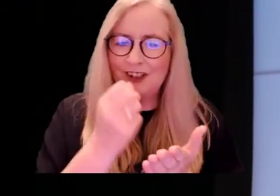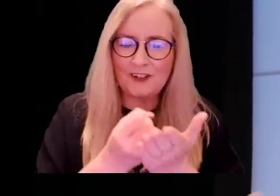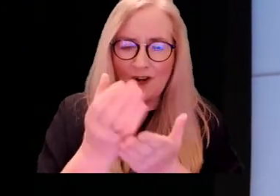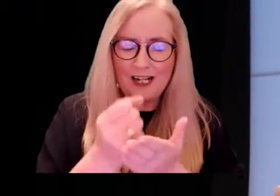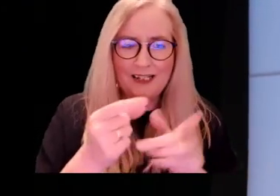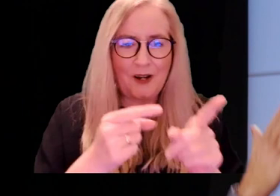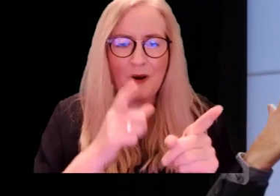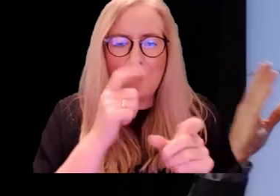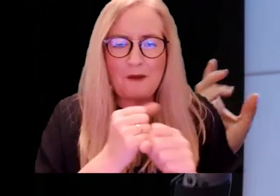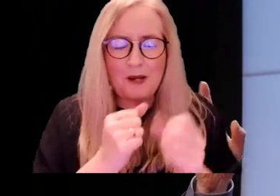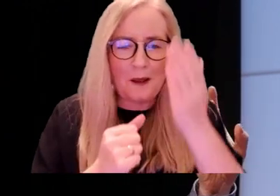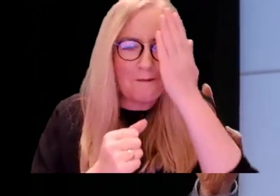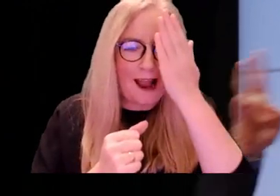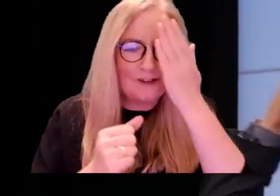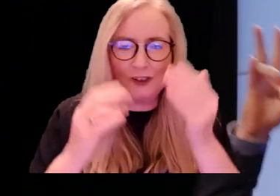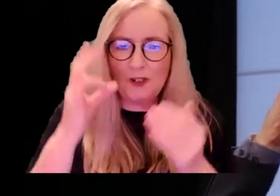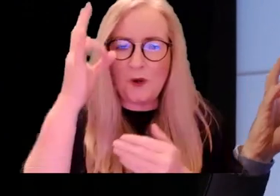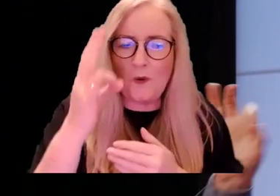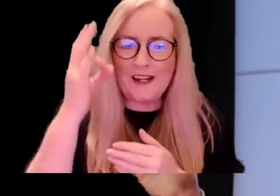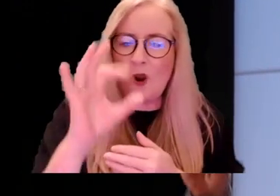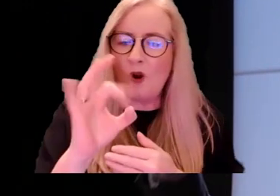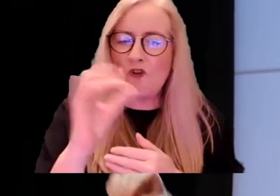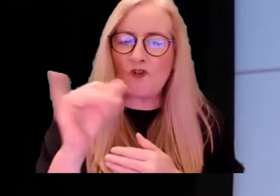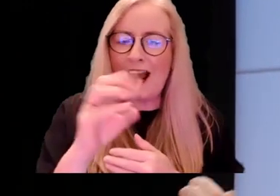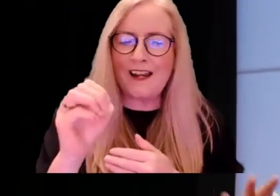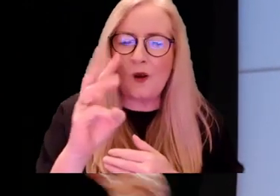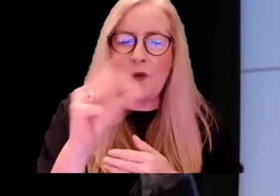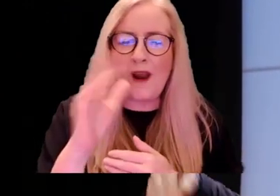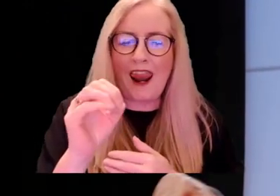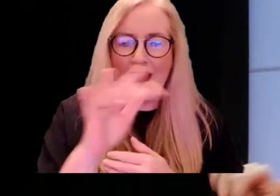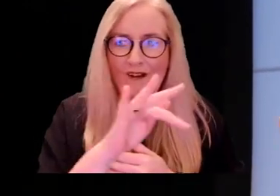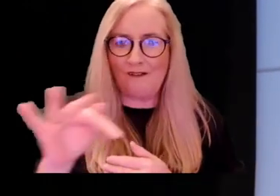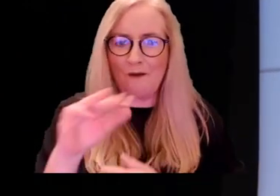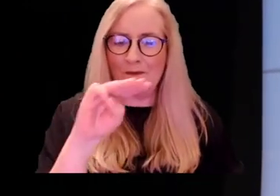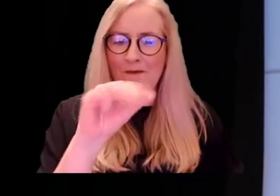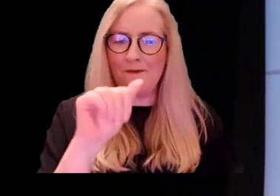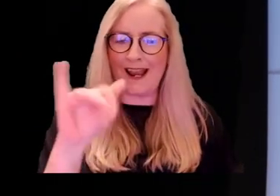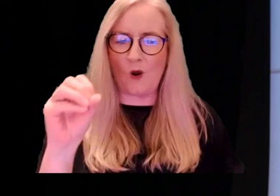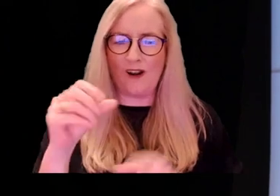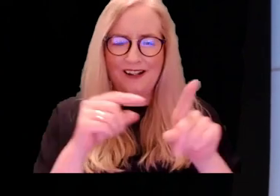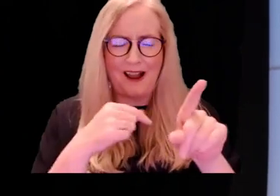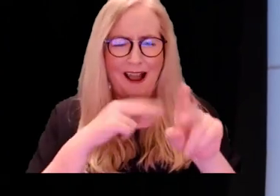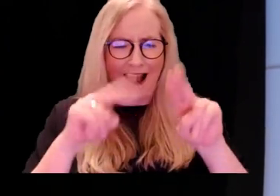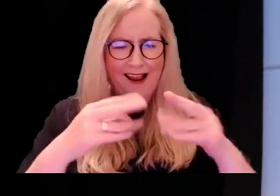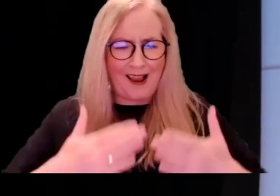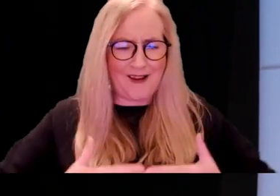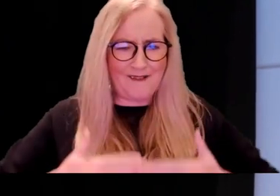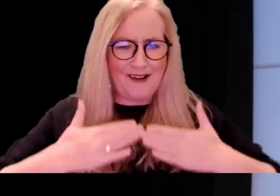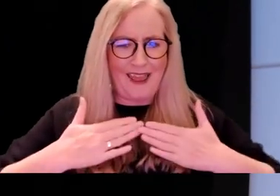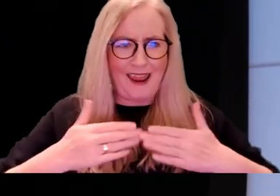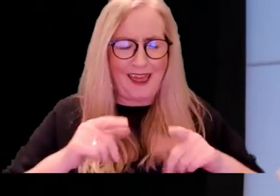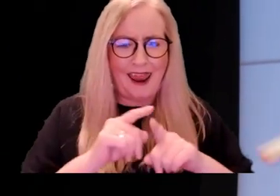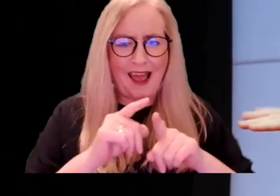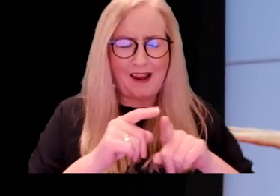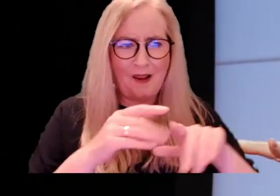It's about the pirate queen, Gráinne Whale, from Mayo. I can feel